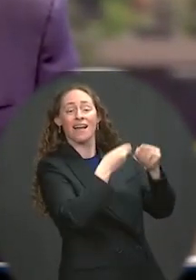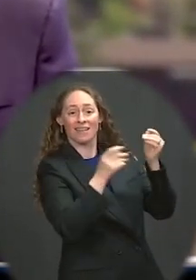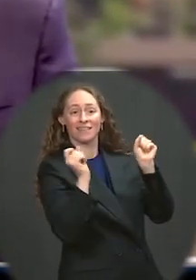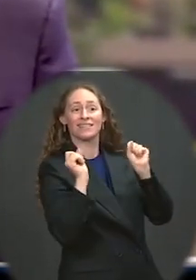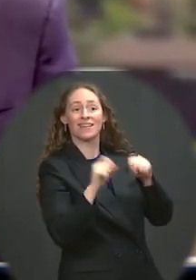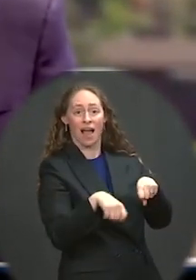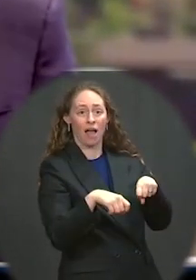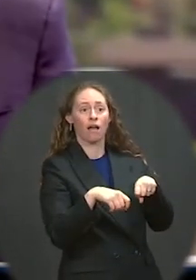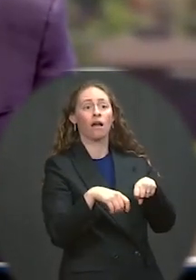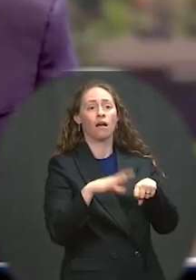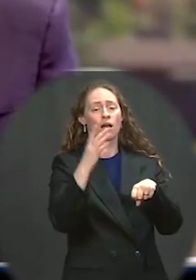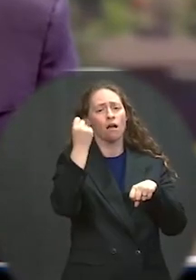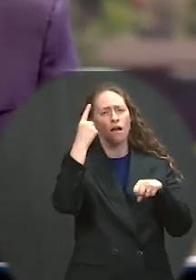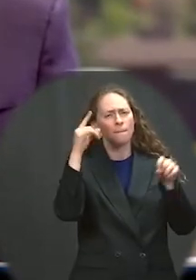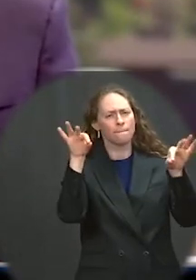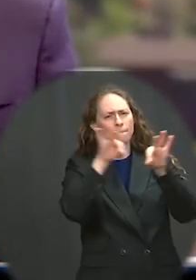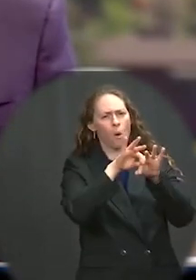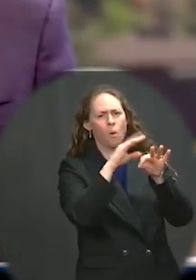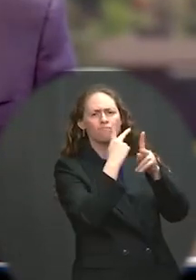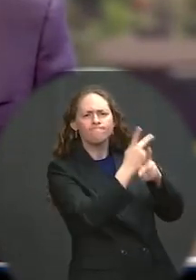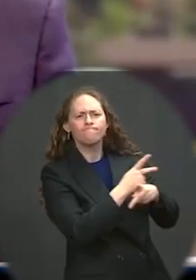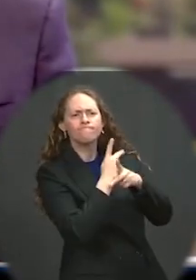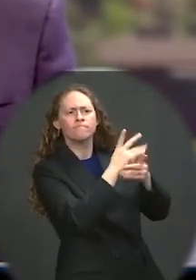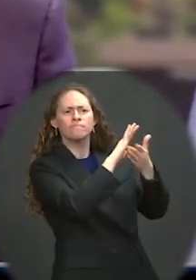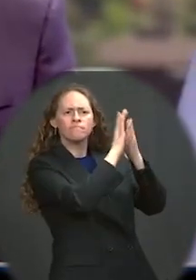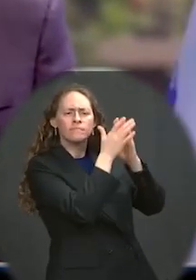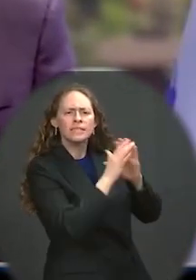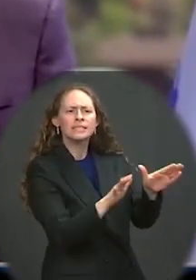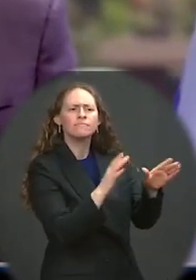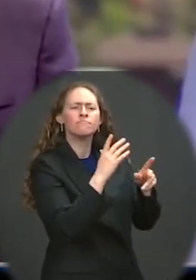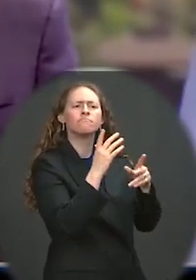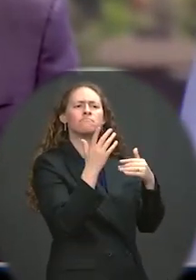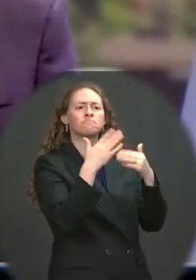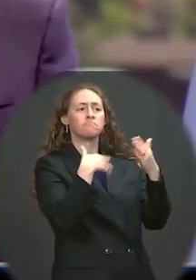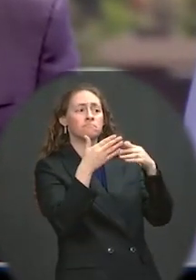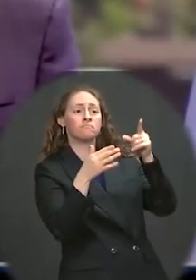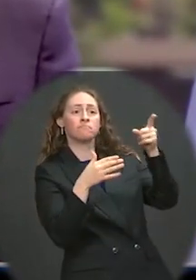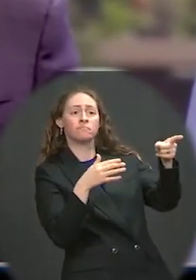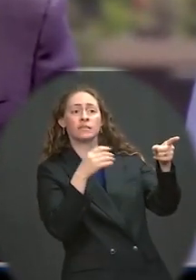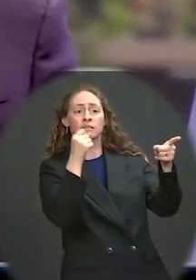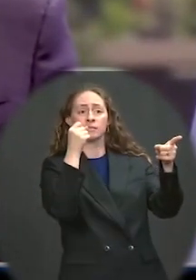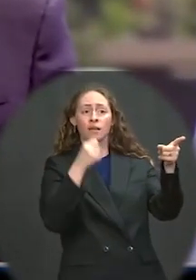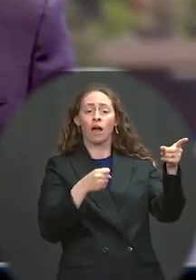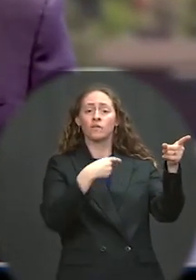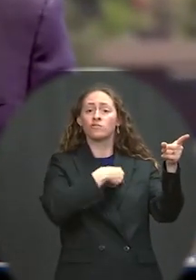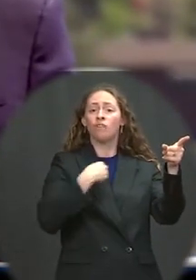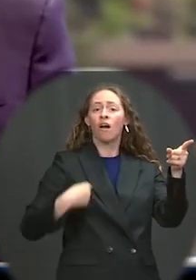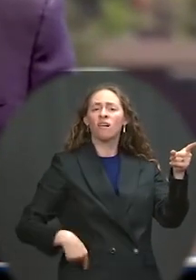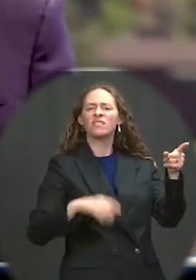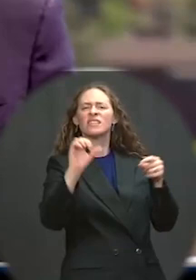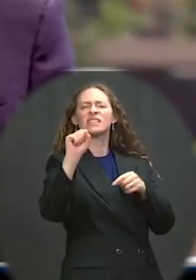that's the South China Sea, the Arabian Gulf, and increasingly the Arctic.